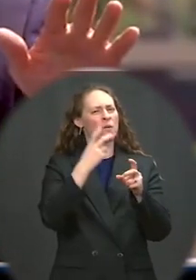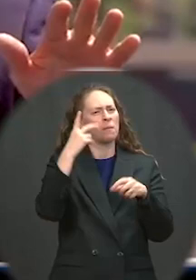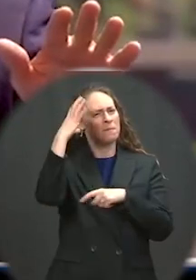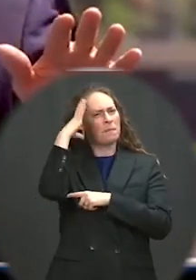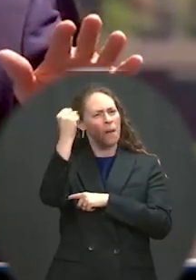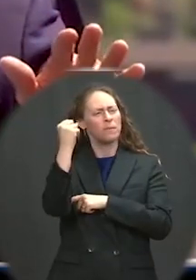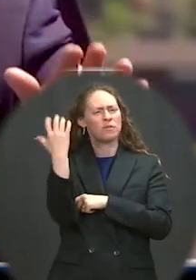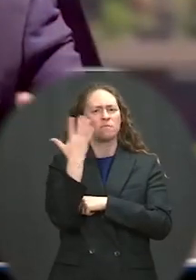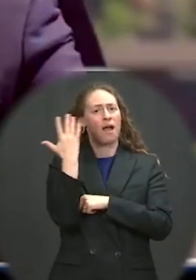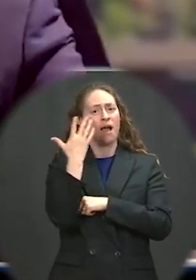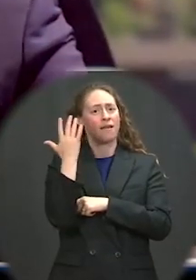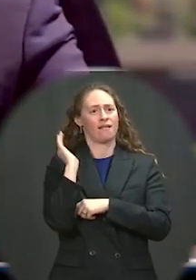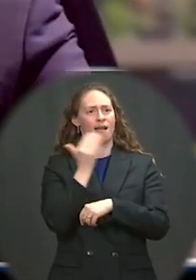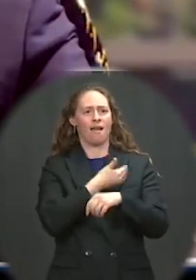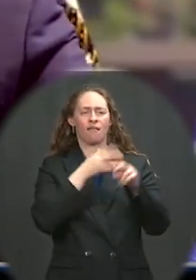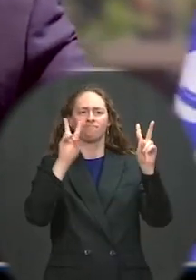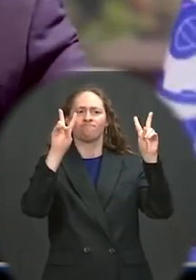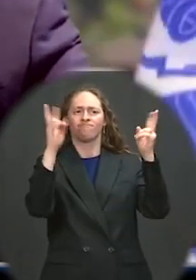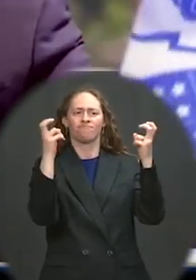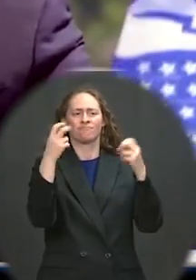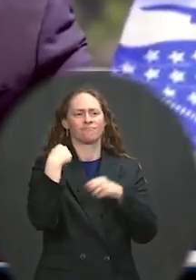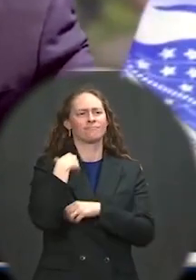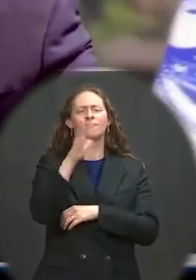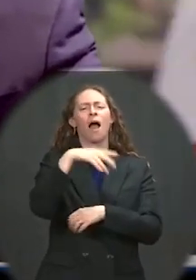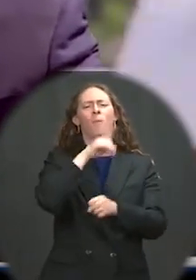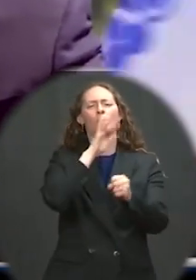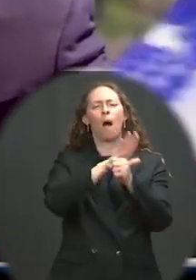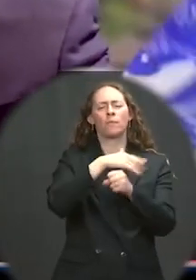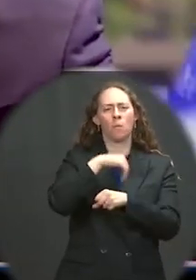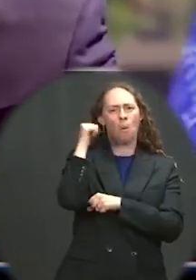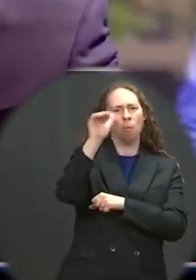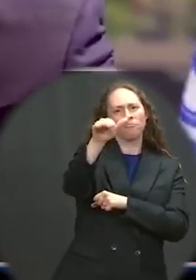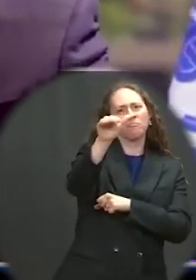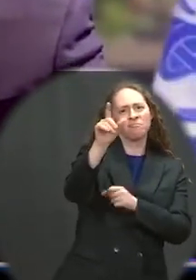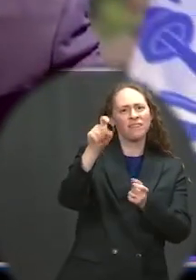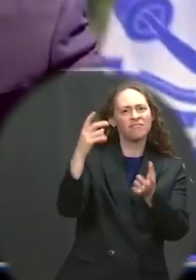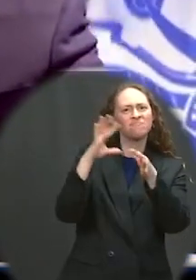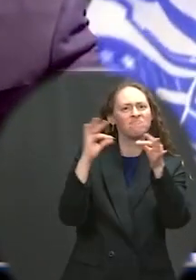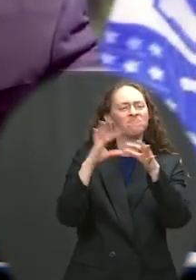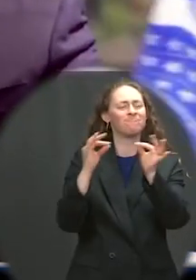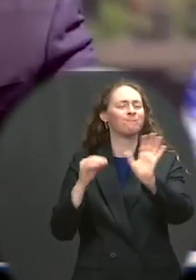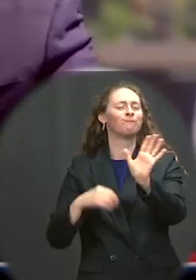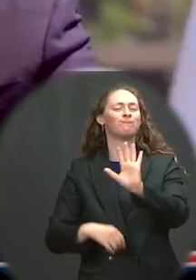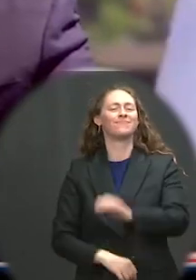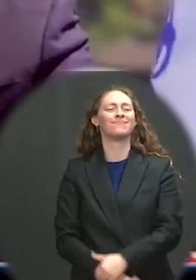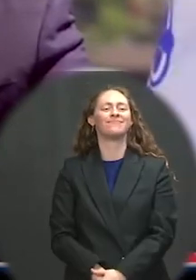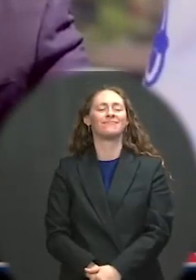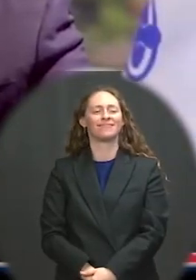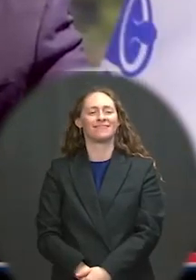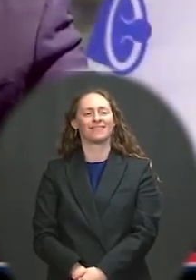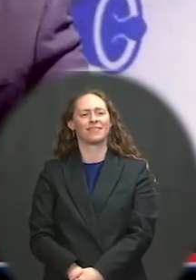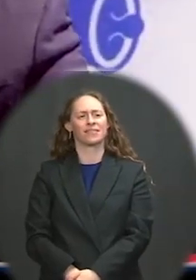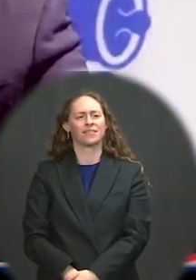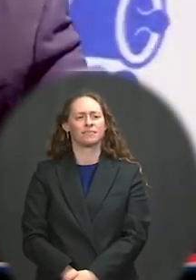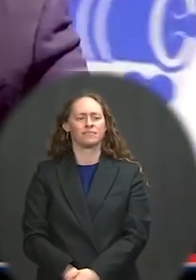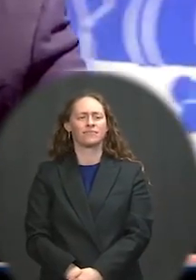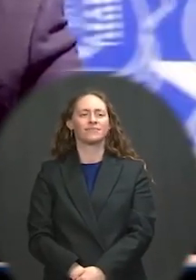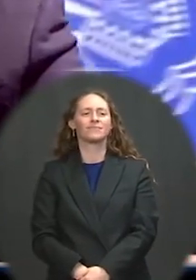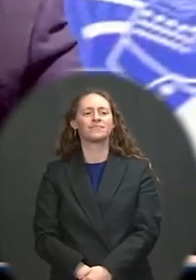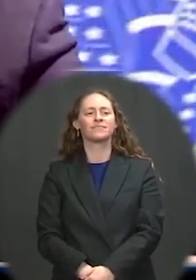No, I'm only kidding. You earned your shoulder boards and your agulets. You passed through